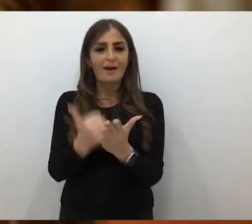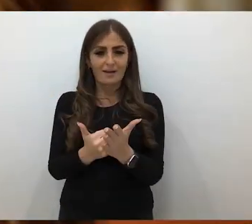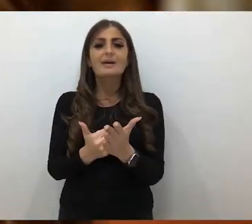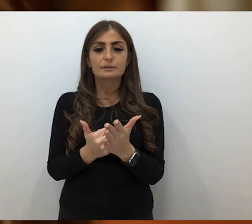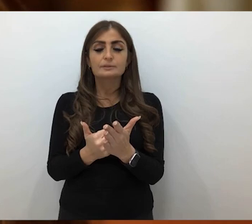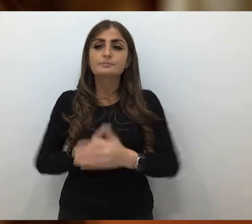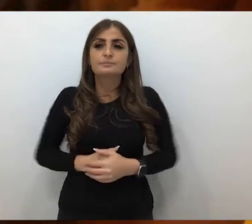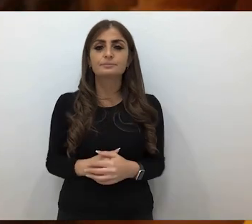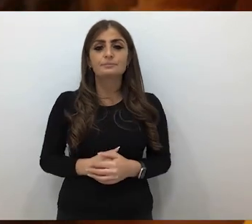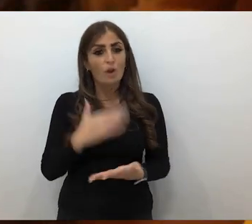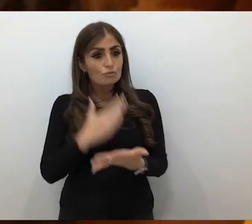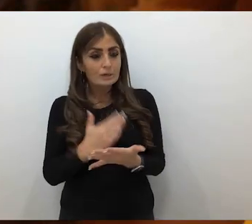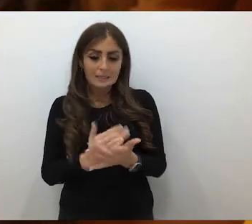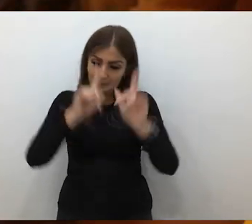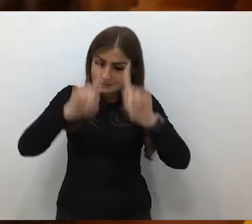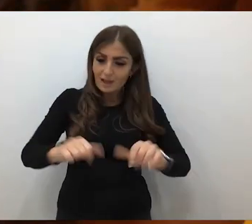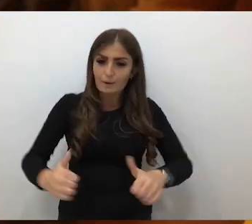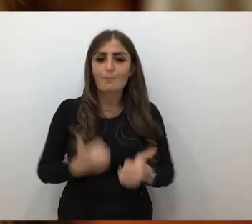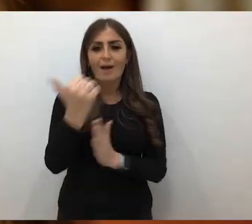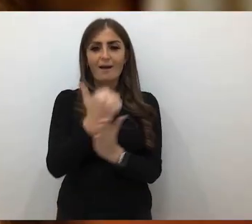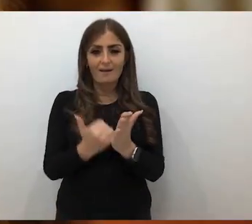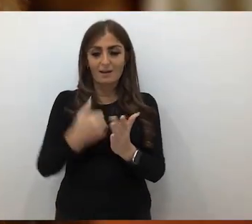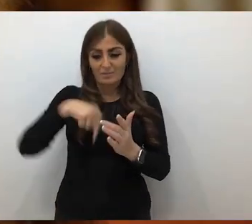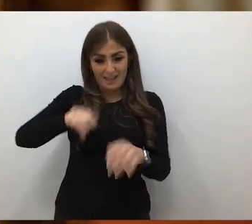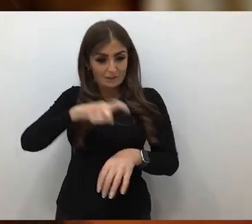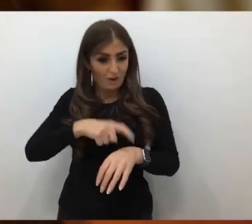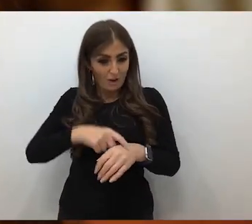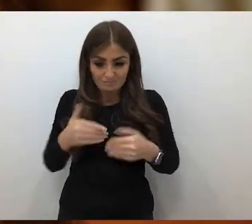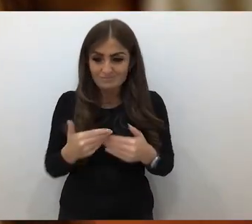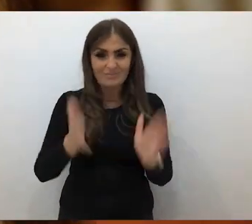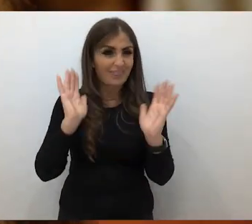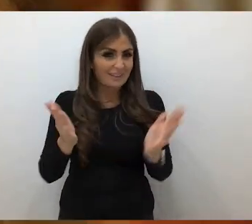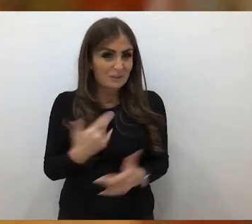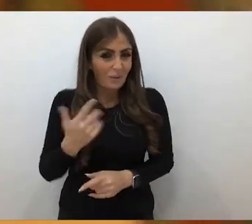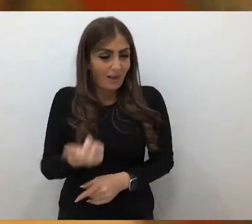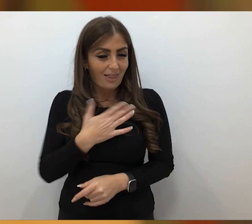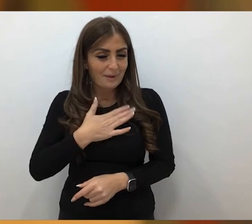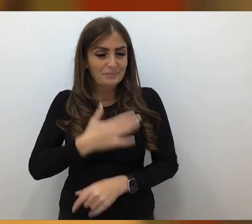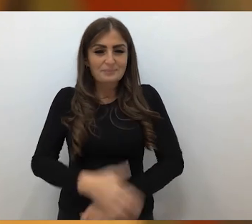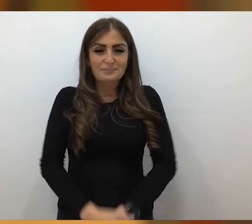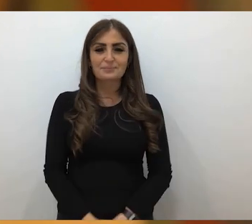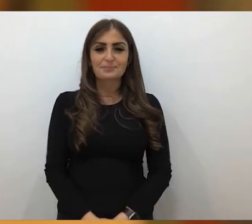was what kick-started my art because from that moment on, I didn't do anything else.